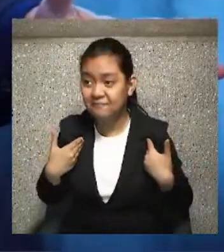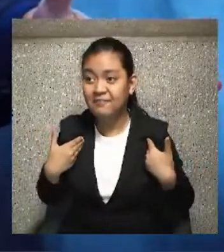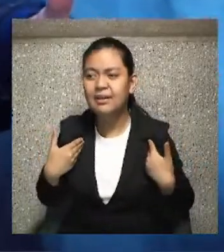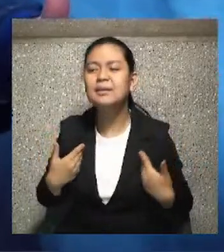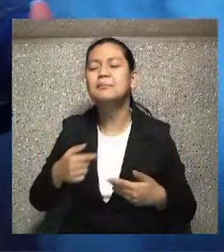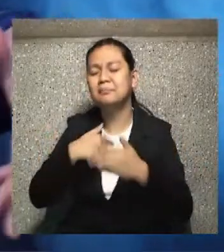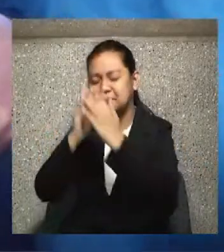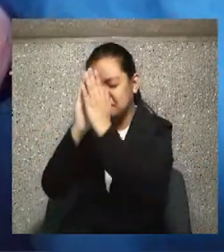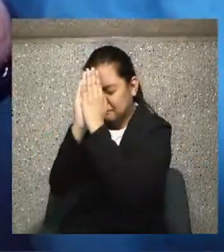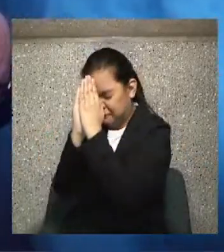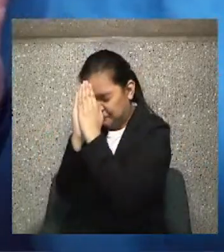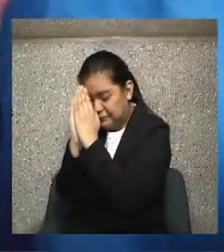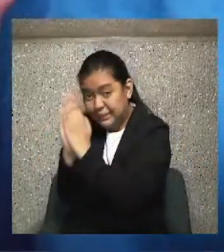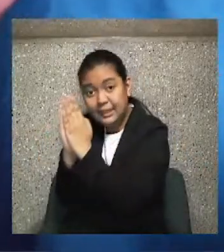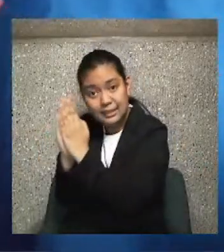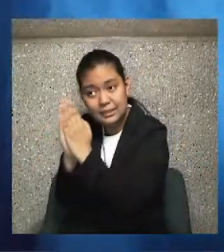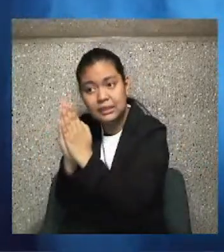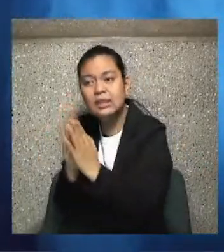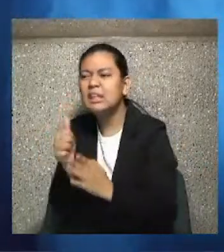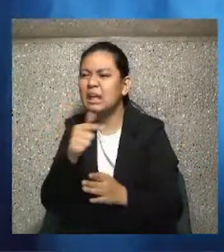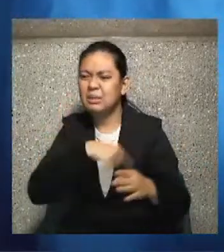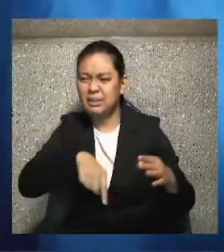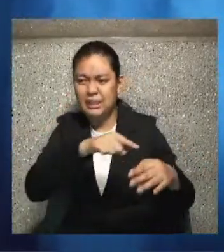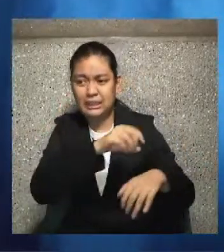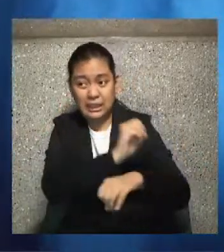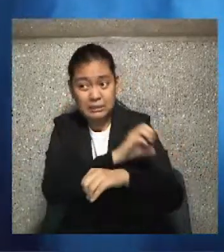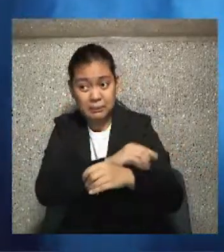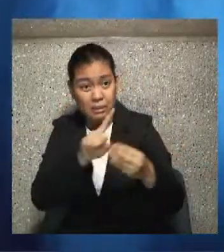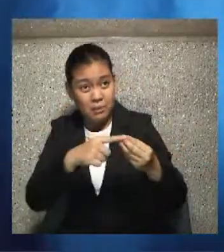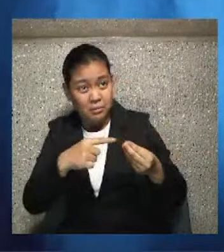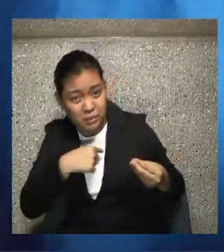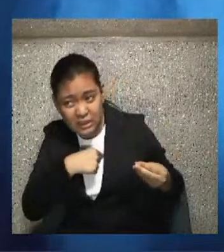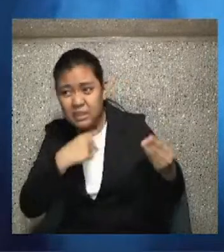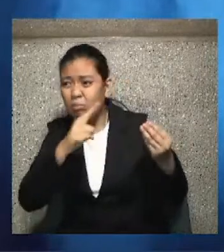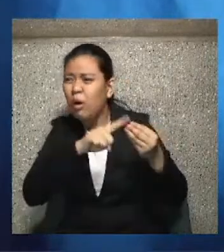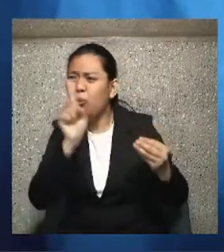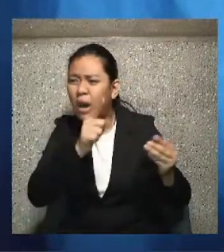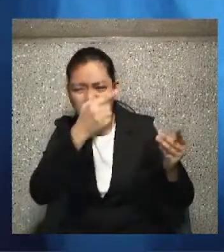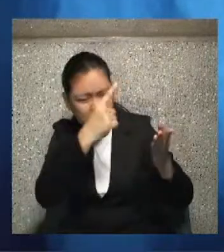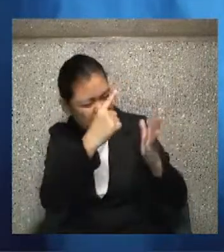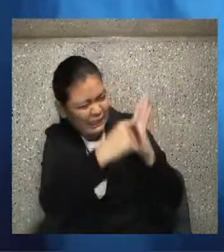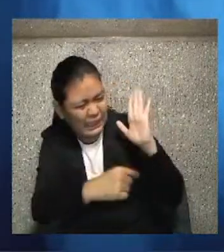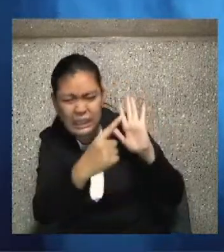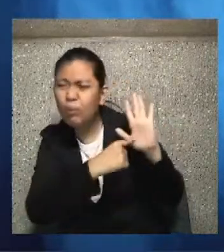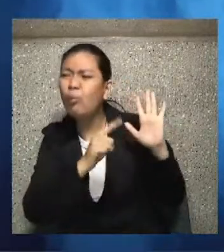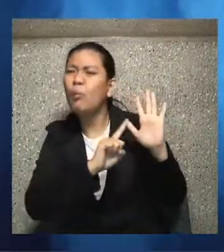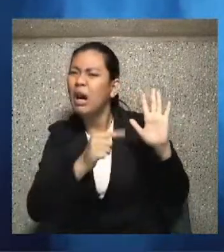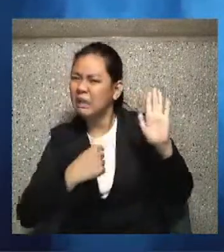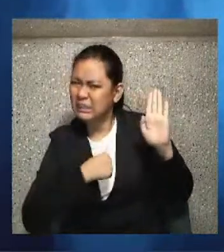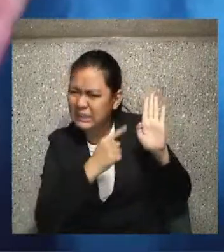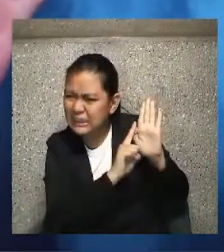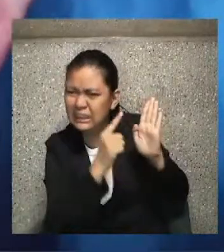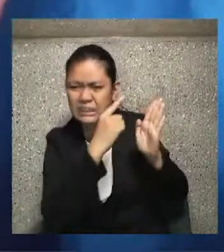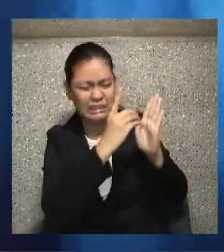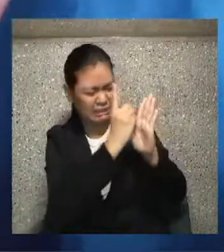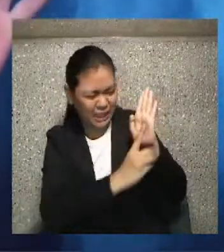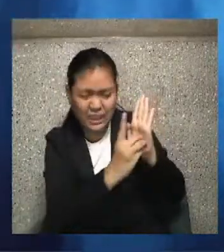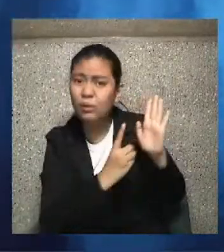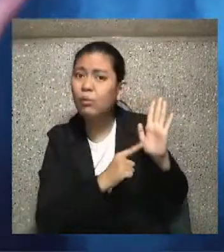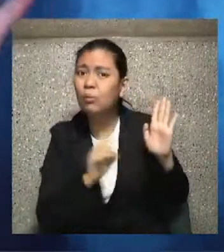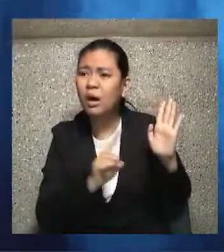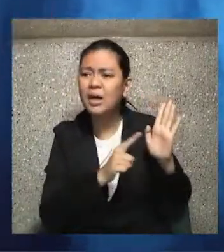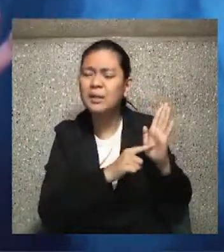People that don't like you. People that gossip about you. People who criticize you for coming to the feast. Pray for them by name.